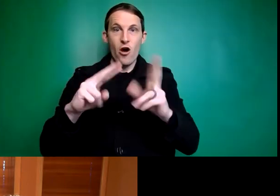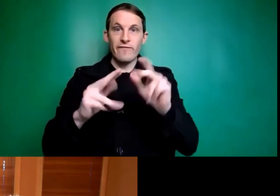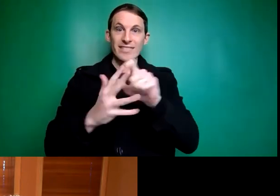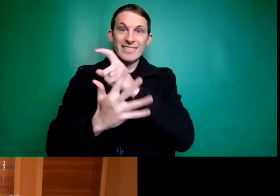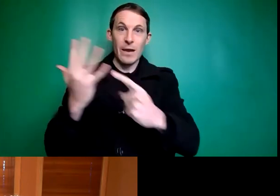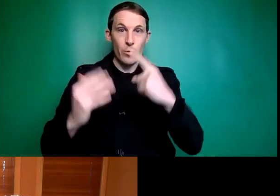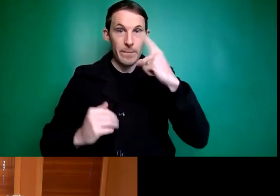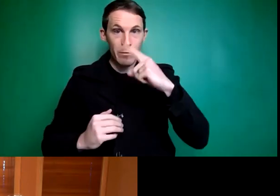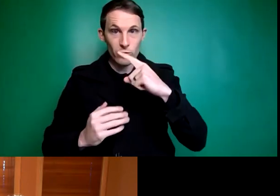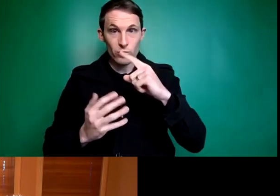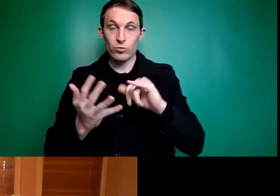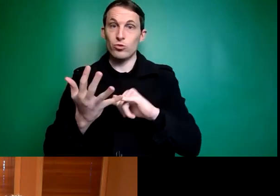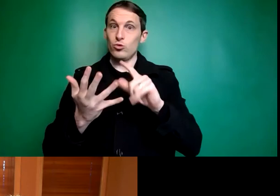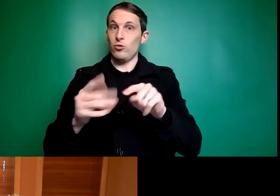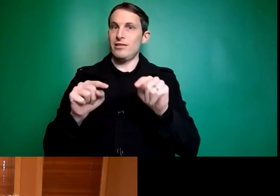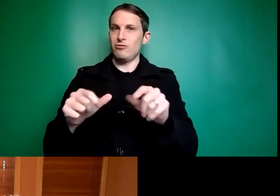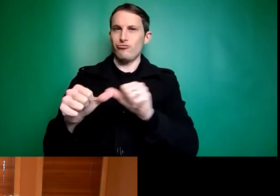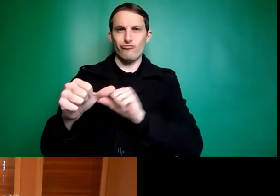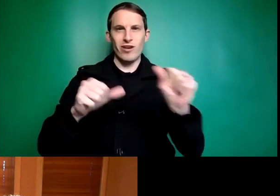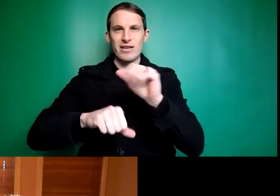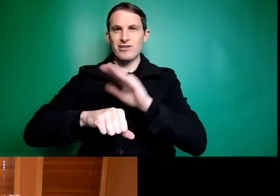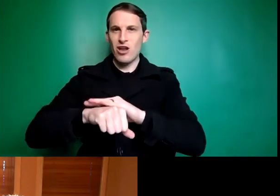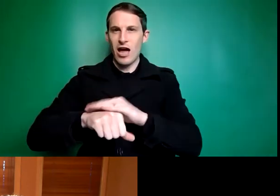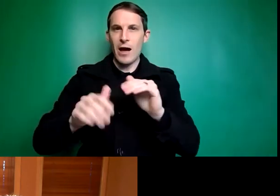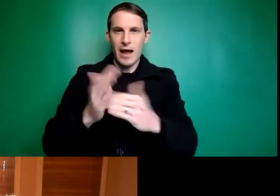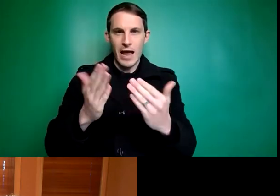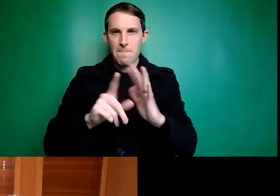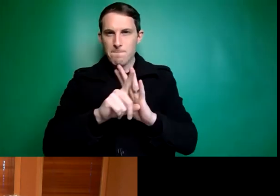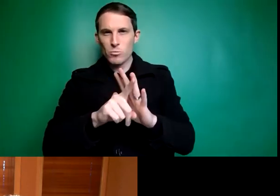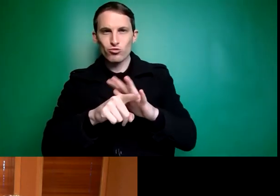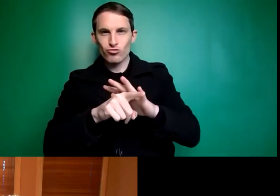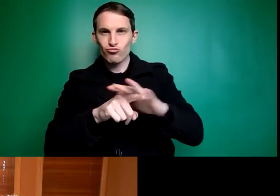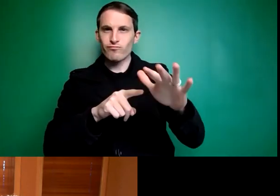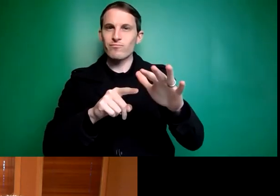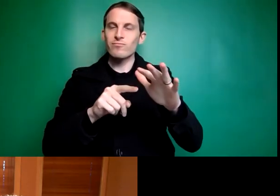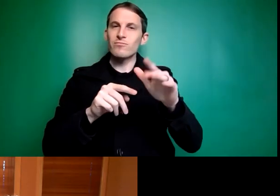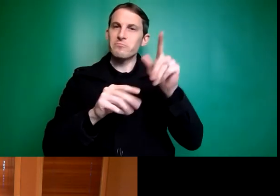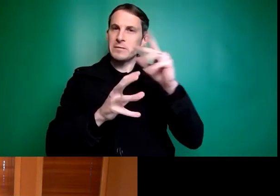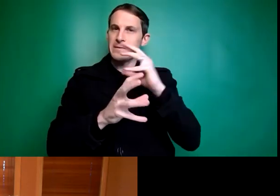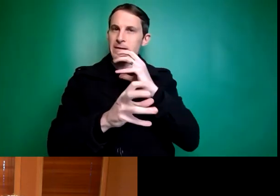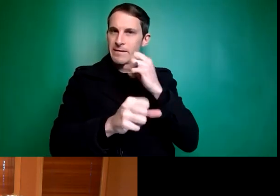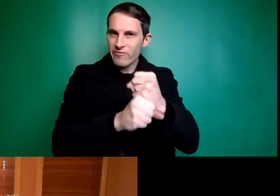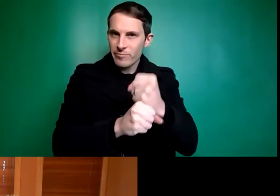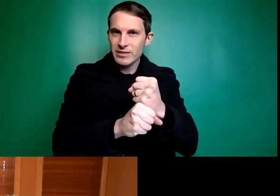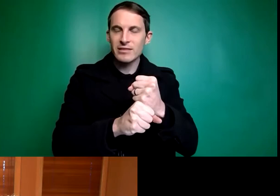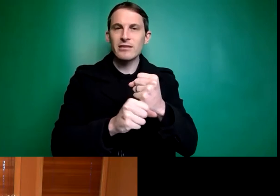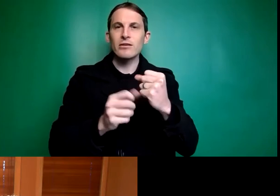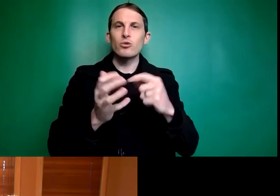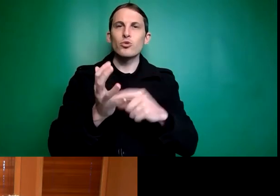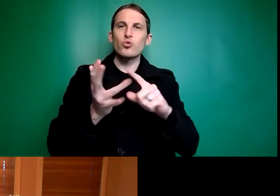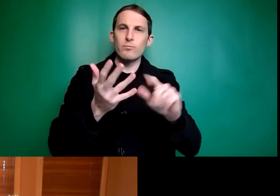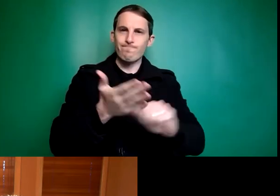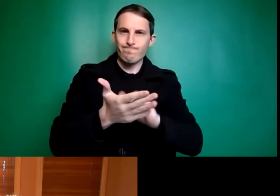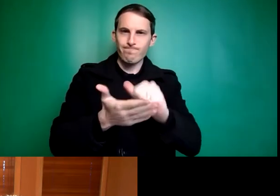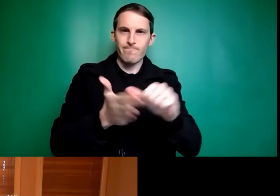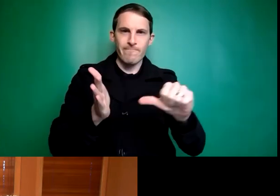for us to be not only pushing but driving this issue home to government for effective funding of